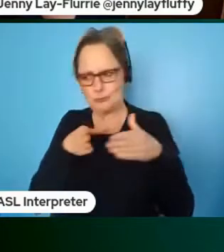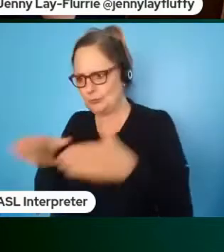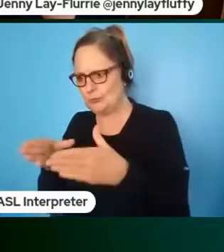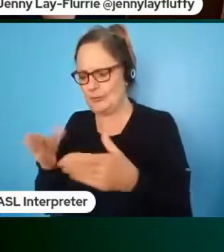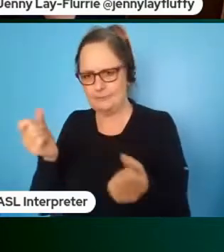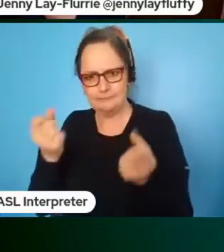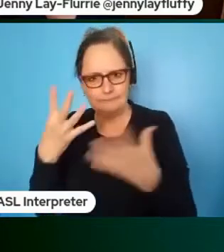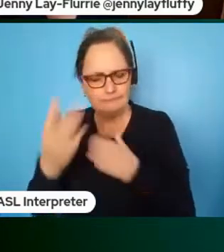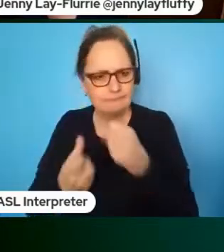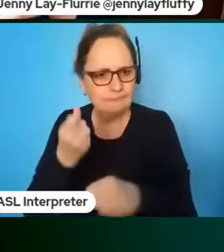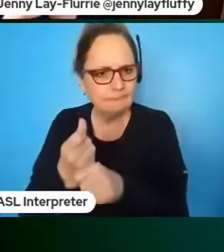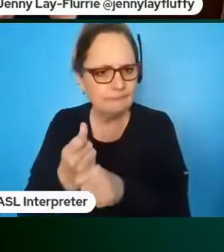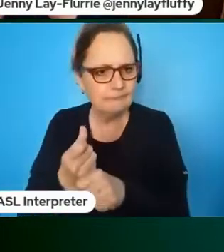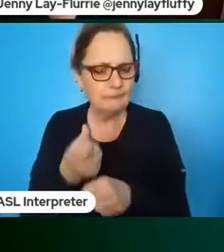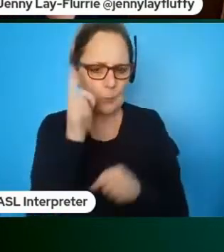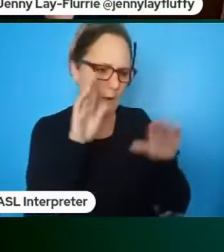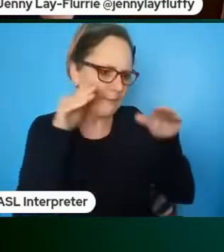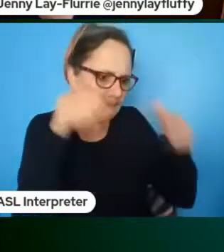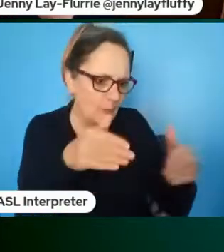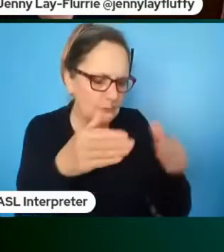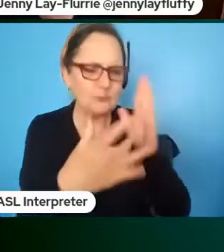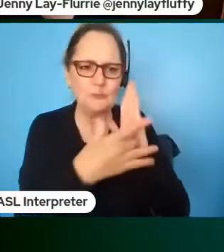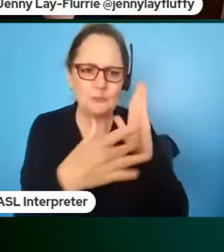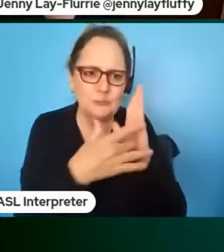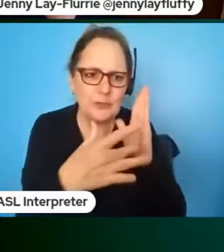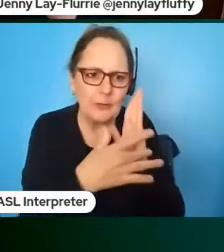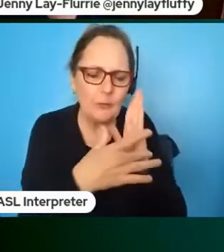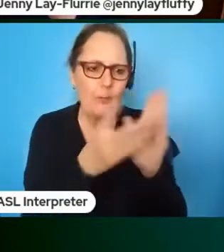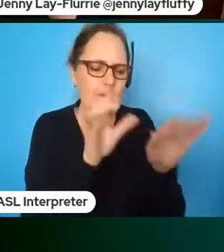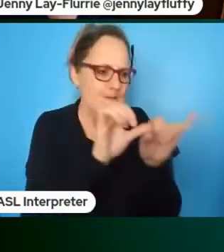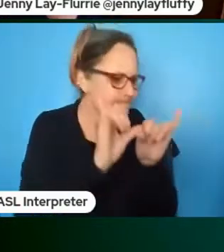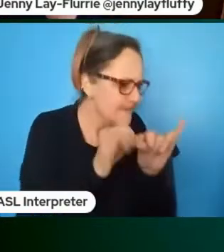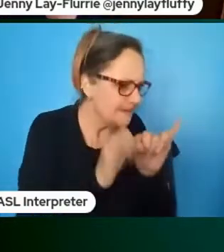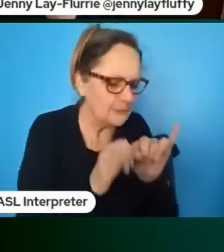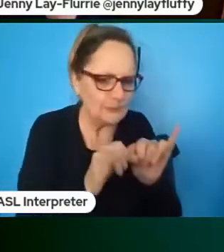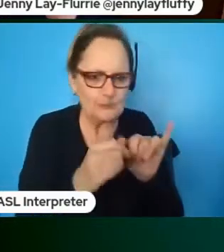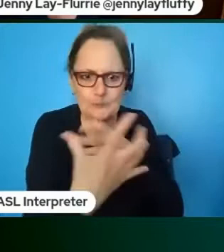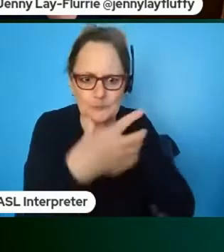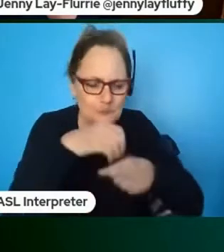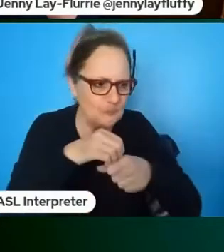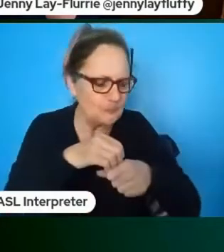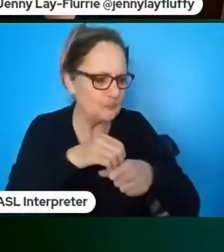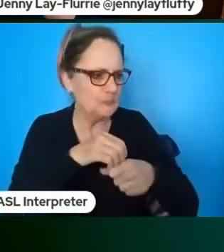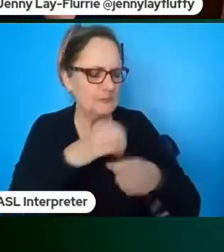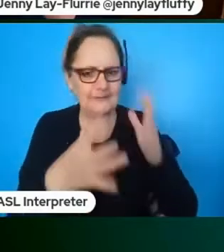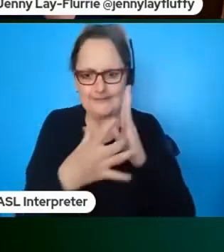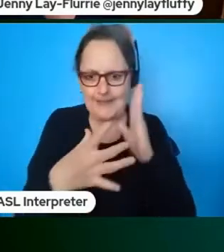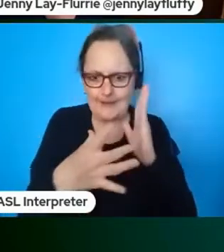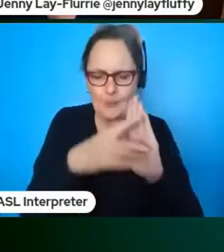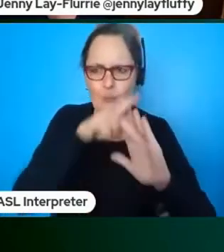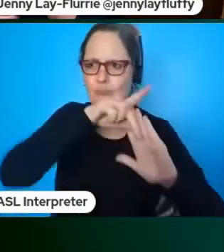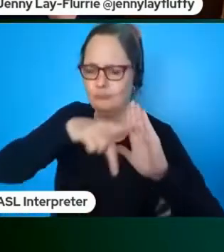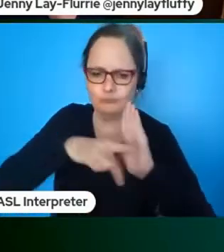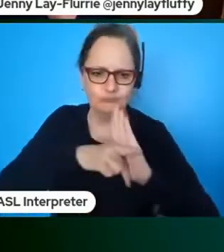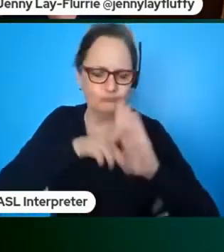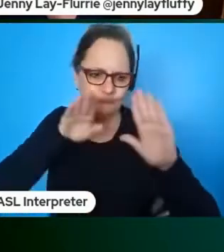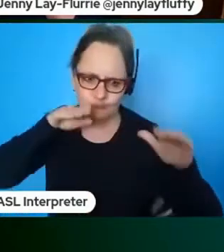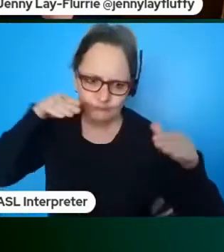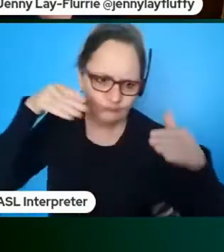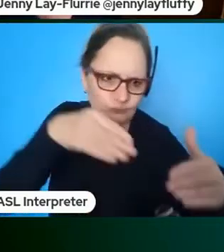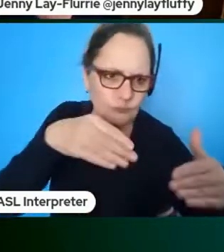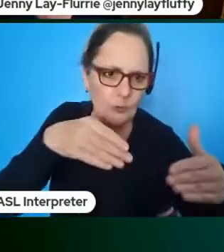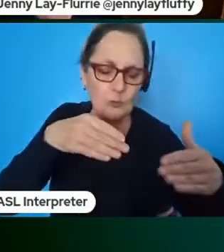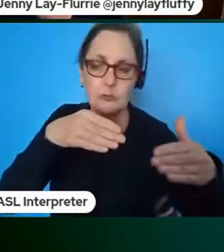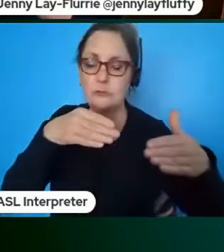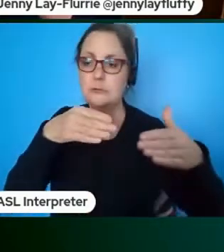one strand was very technical looking at the engineering and inclusion of uh of technical principles into some of